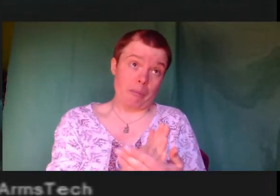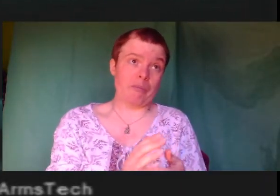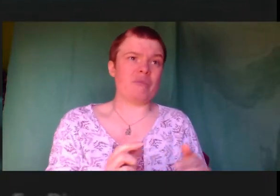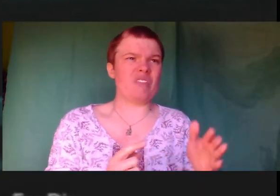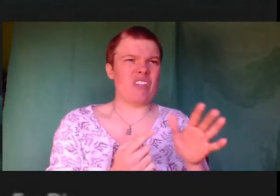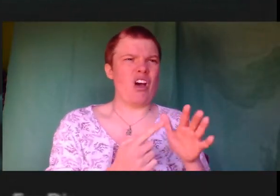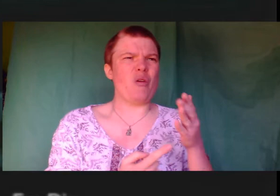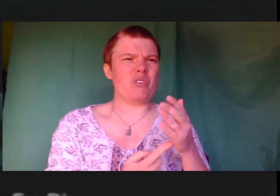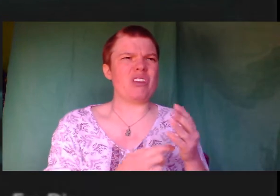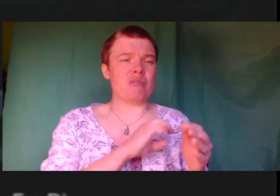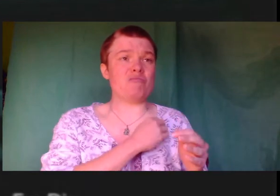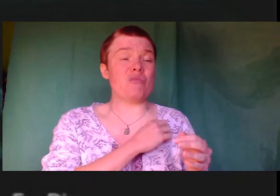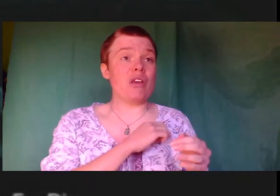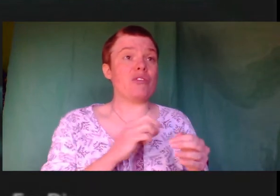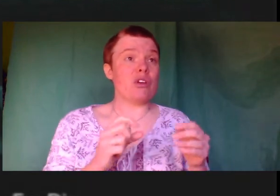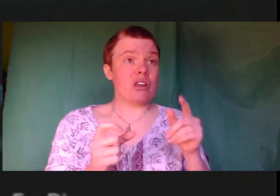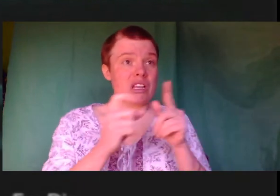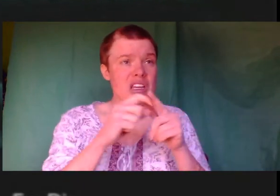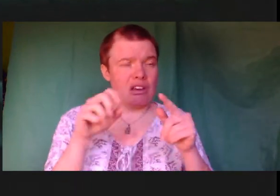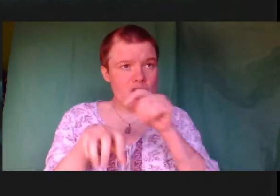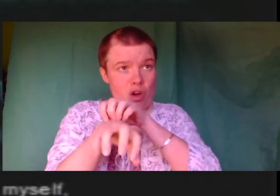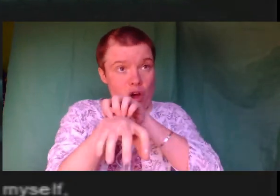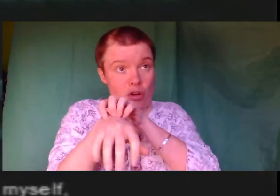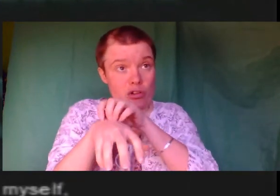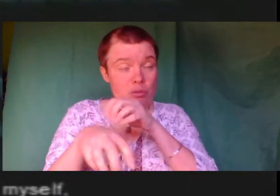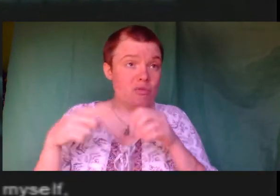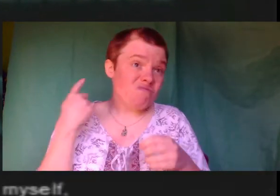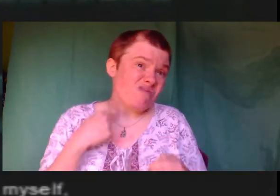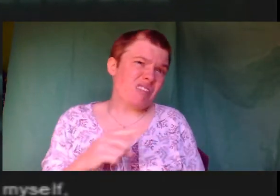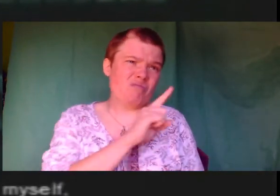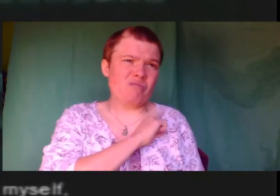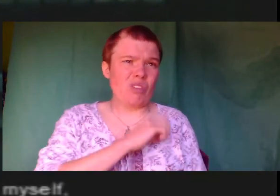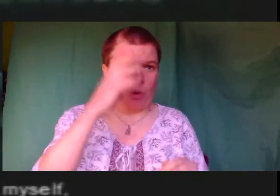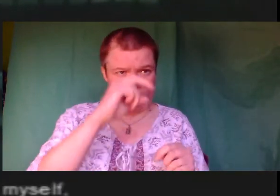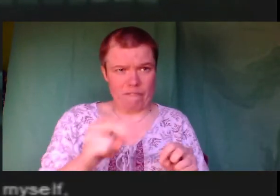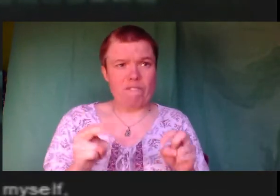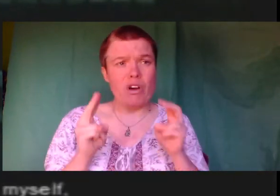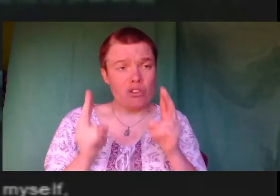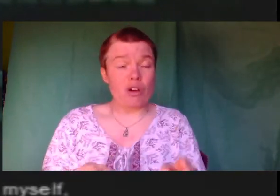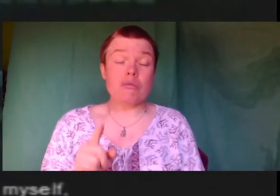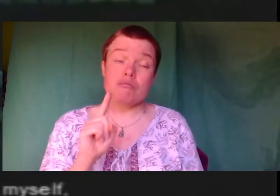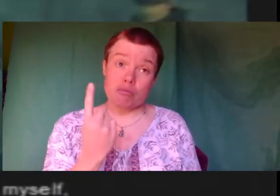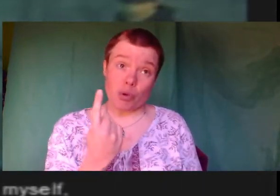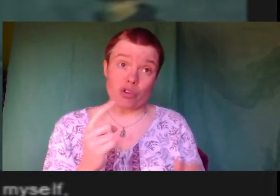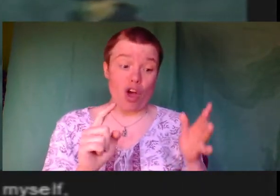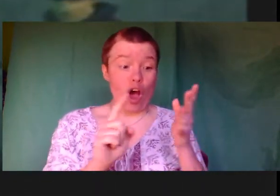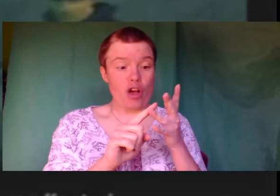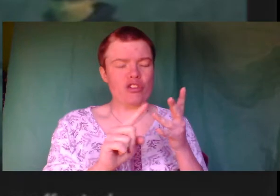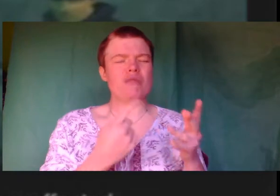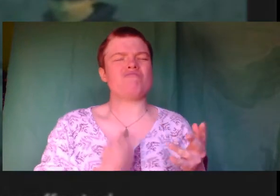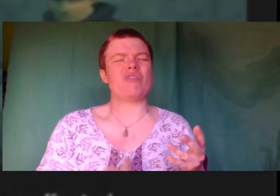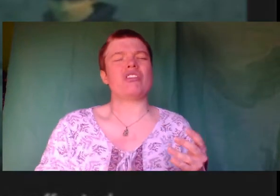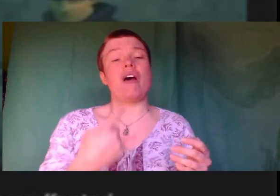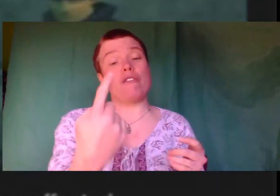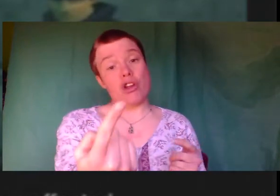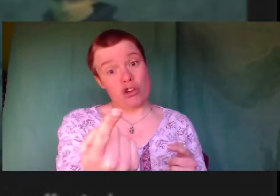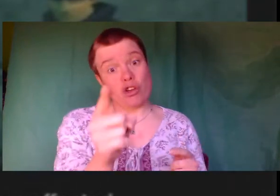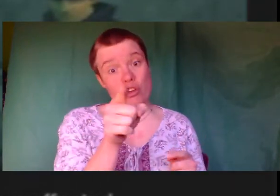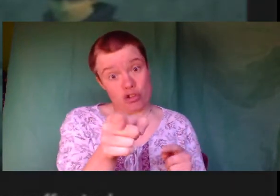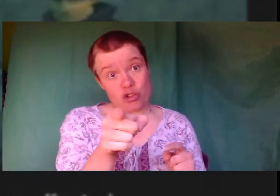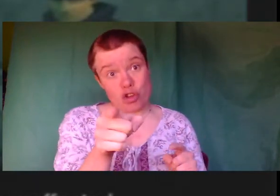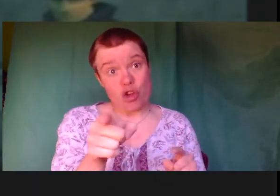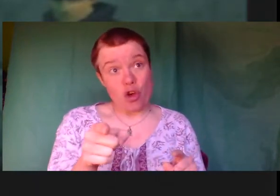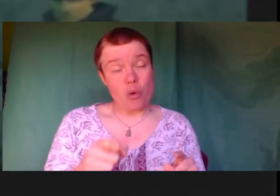Octopus were killed by fox dye. But Ocelot, myself, and you, the Carrier, were apparently